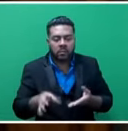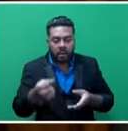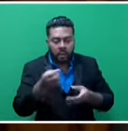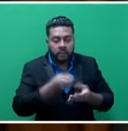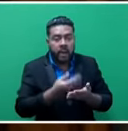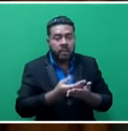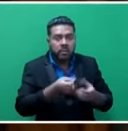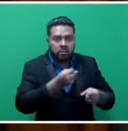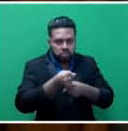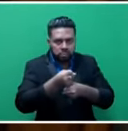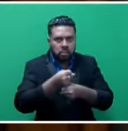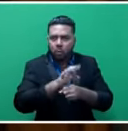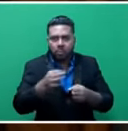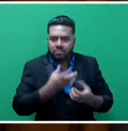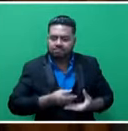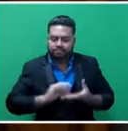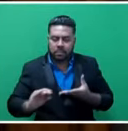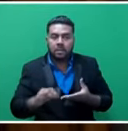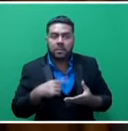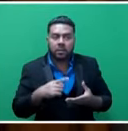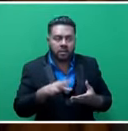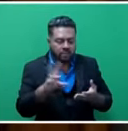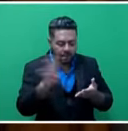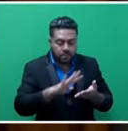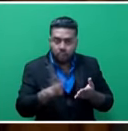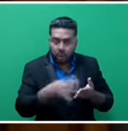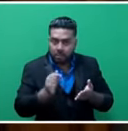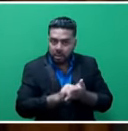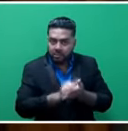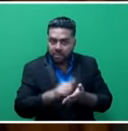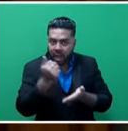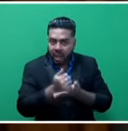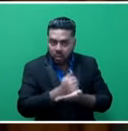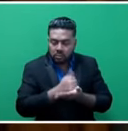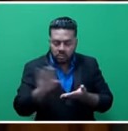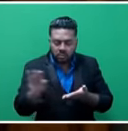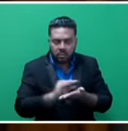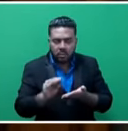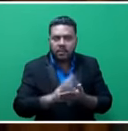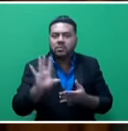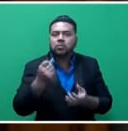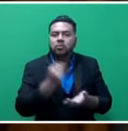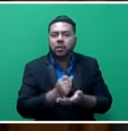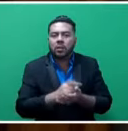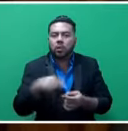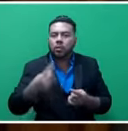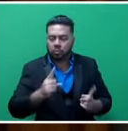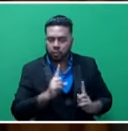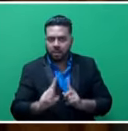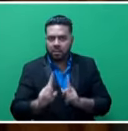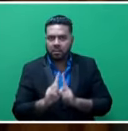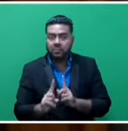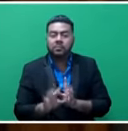if acquittals are not in order or the audited financials are not submitted. To ensure continuous compliance to this, the ministry has